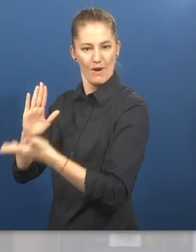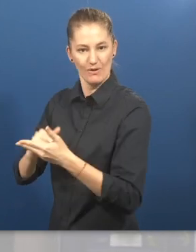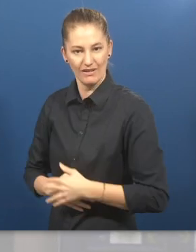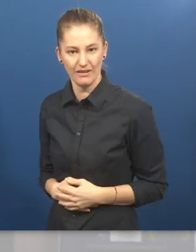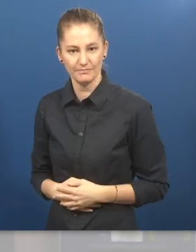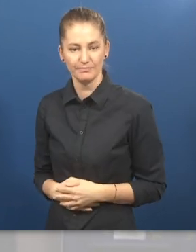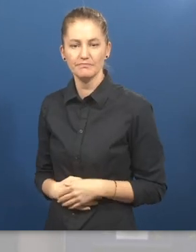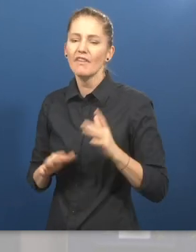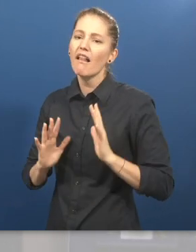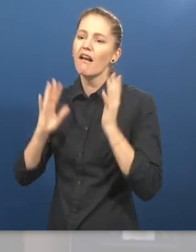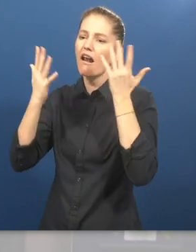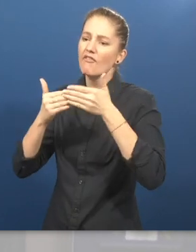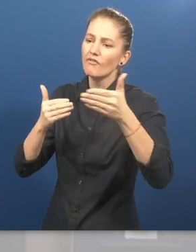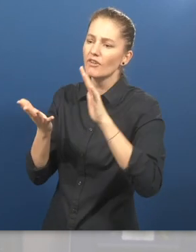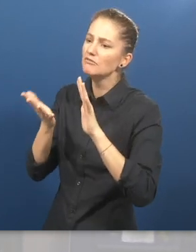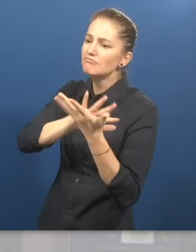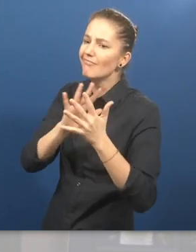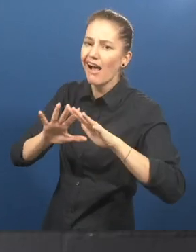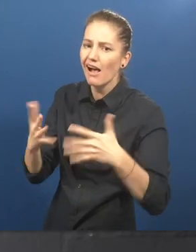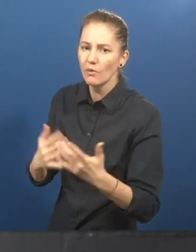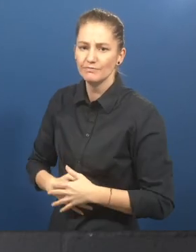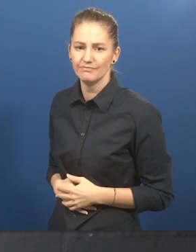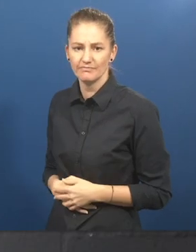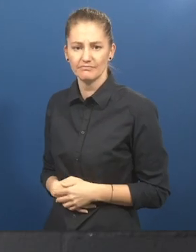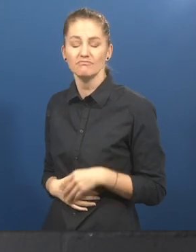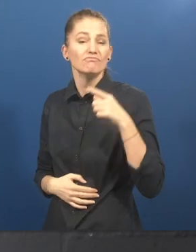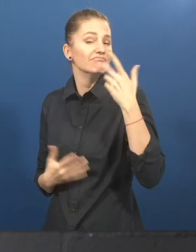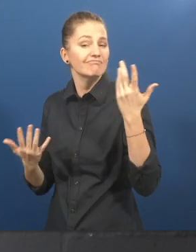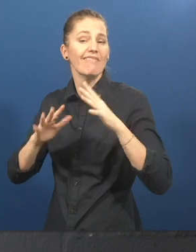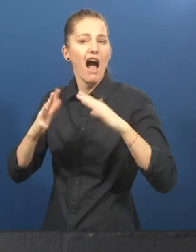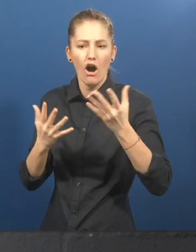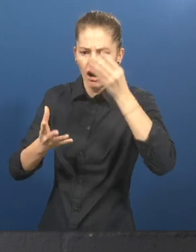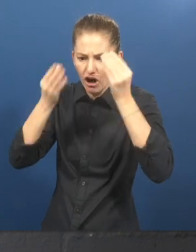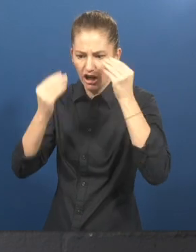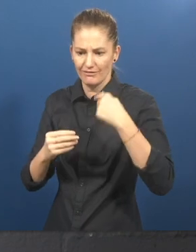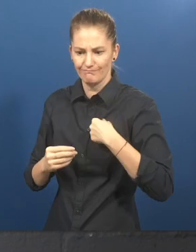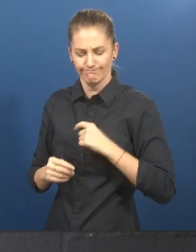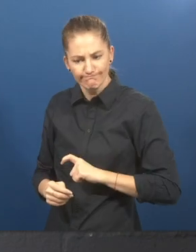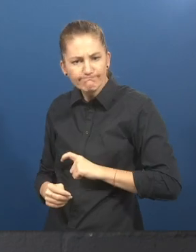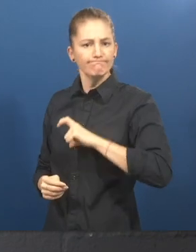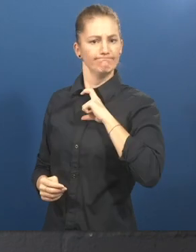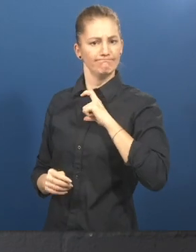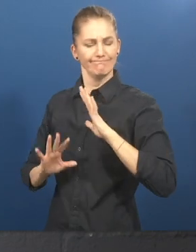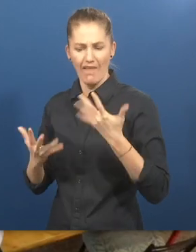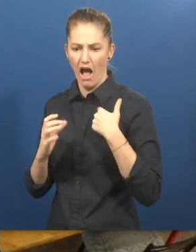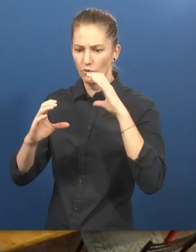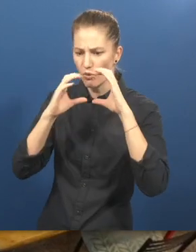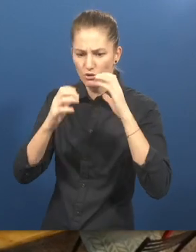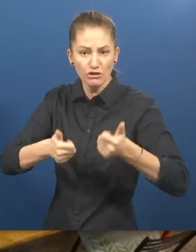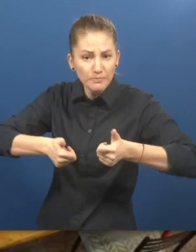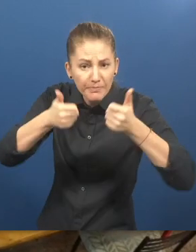Leon Mlongo speaking in sign language. You learn how to be confident and to communicate better.